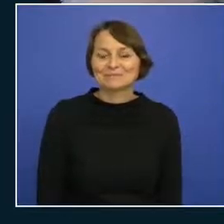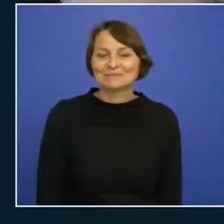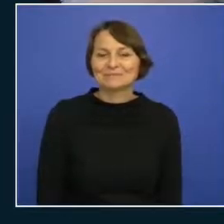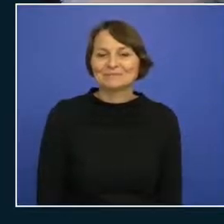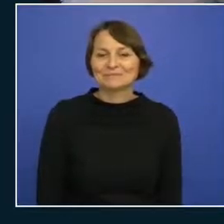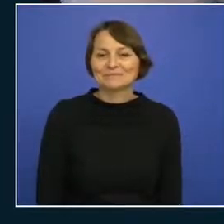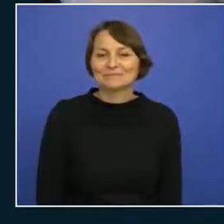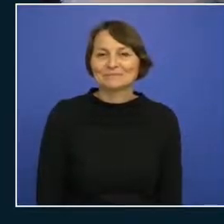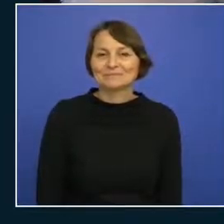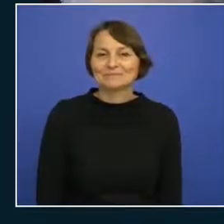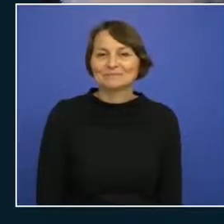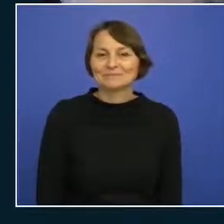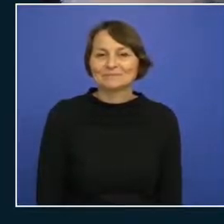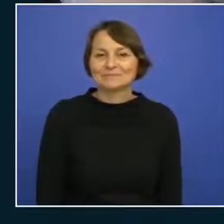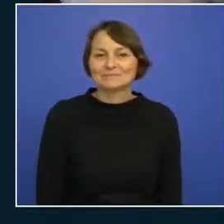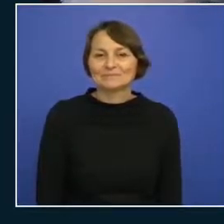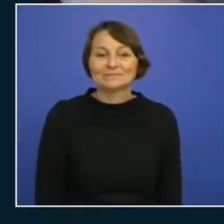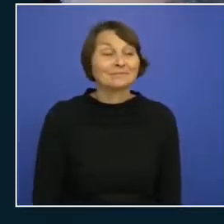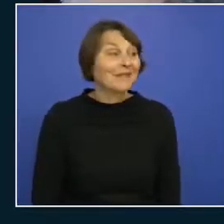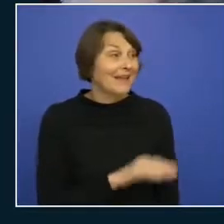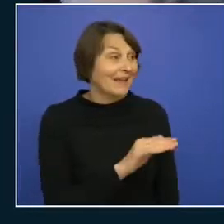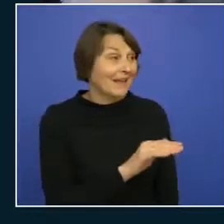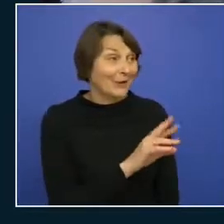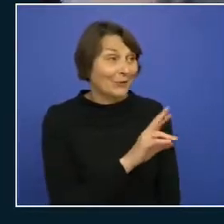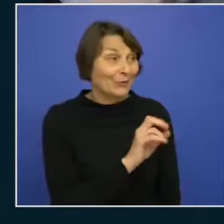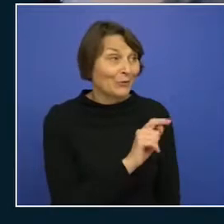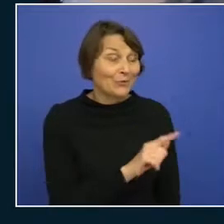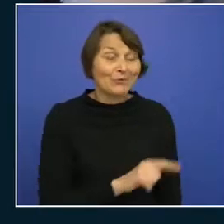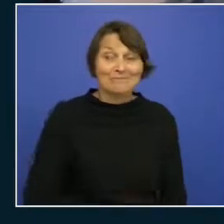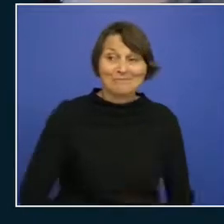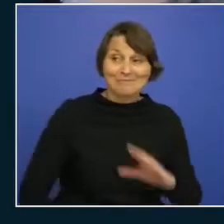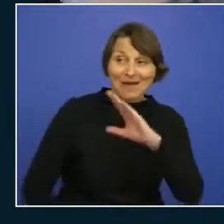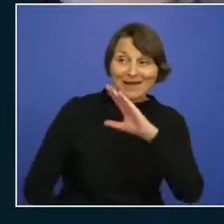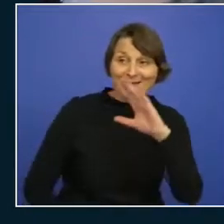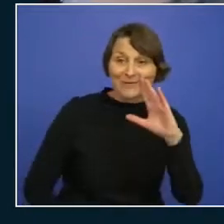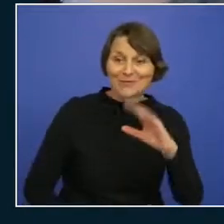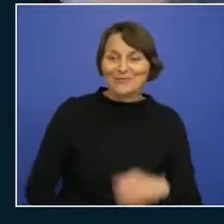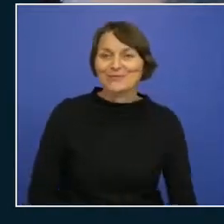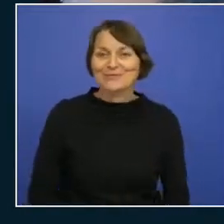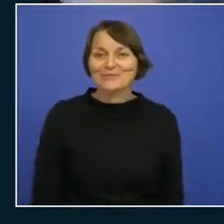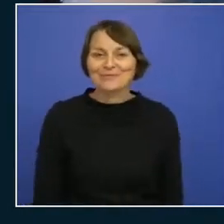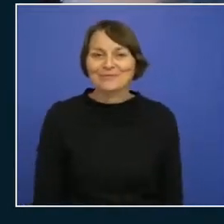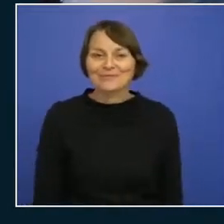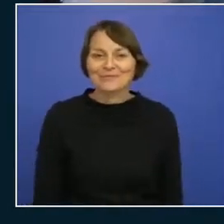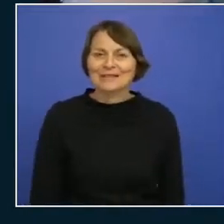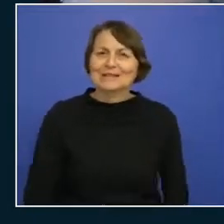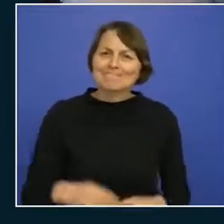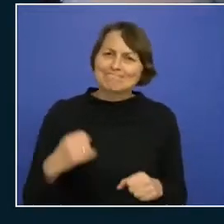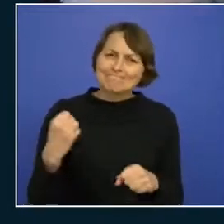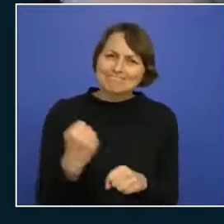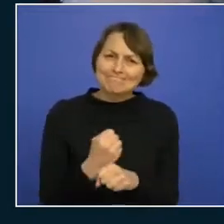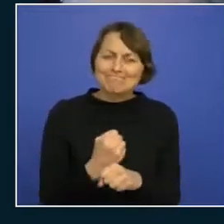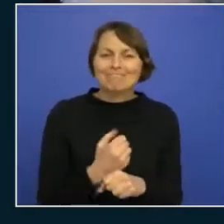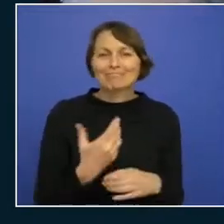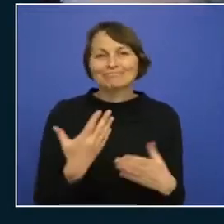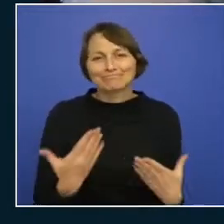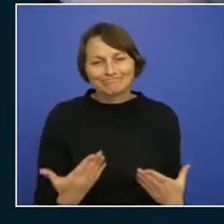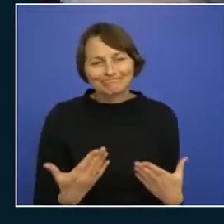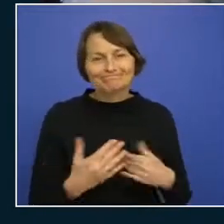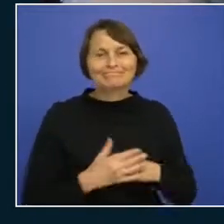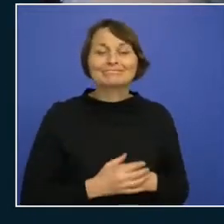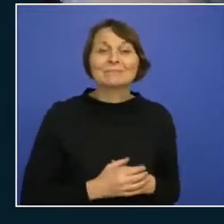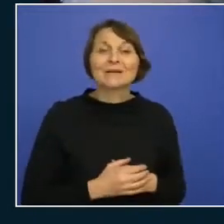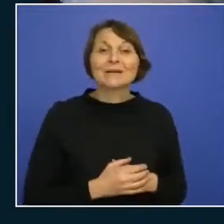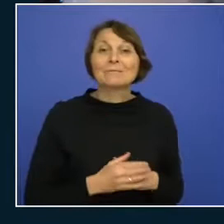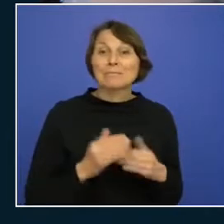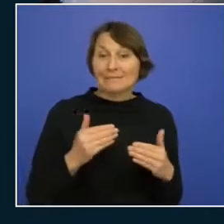so hey yeah that was a bit unfortunate but um yeah robin is